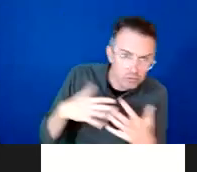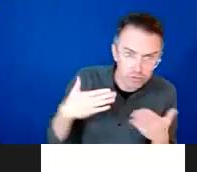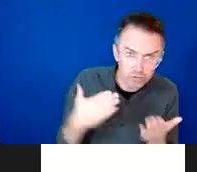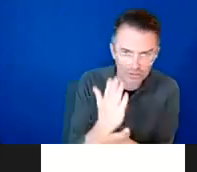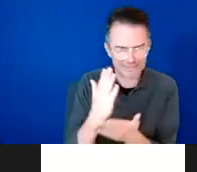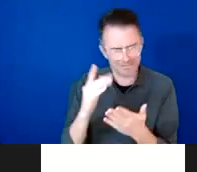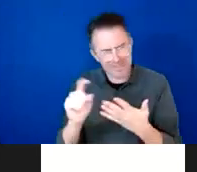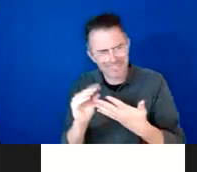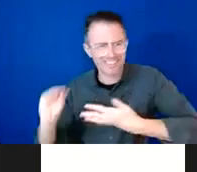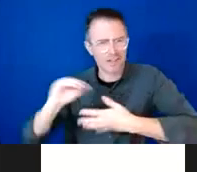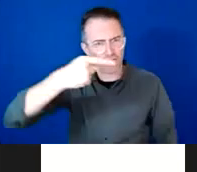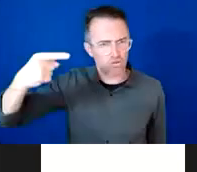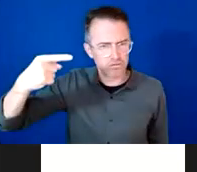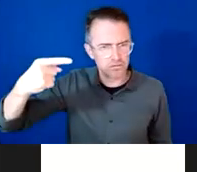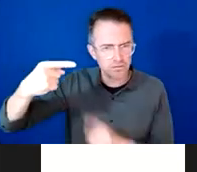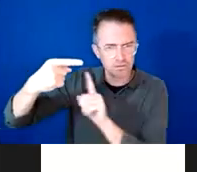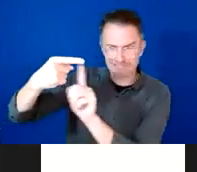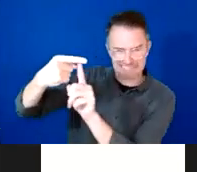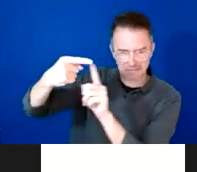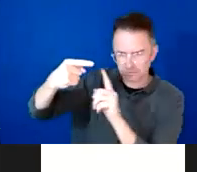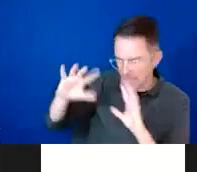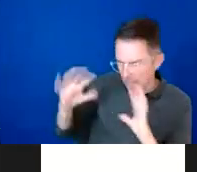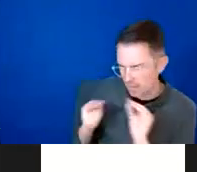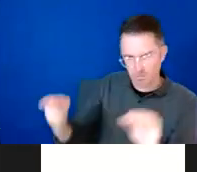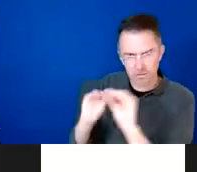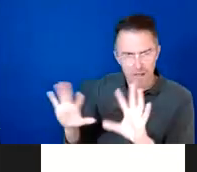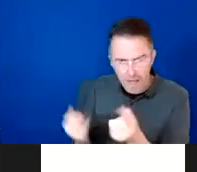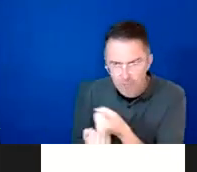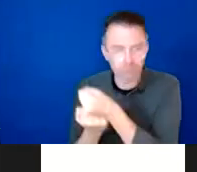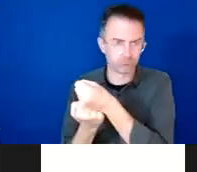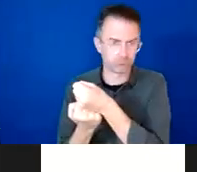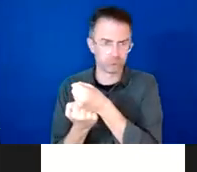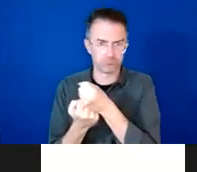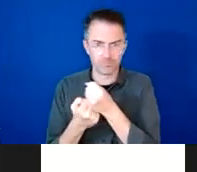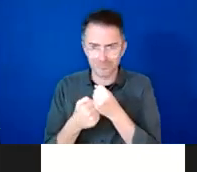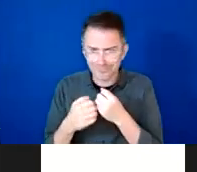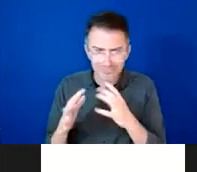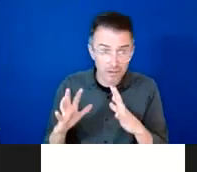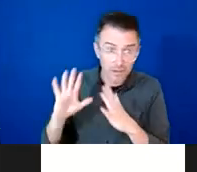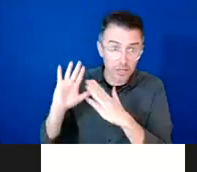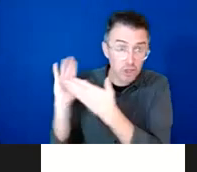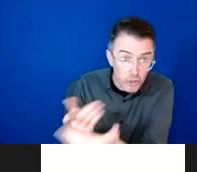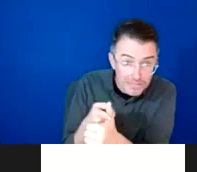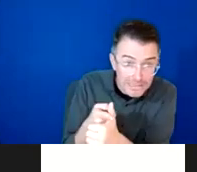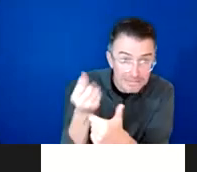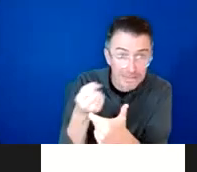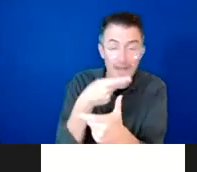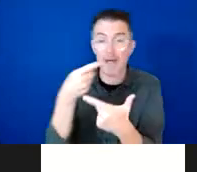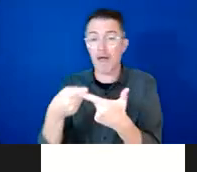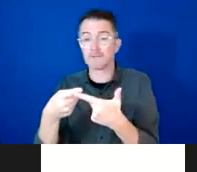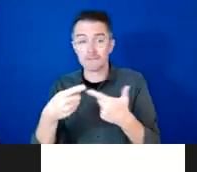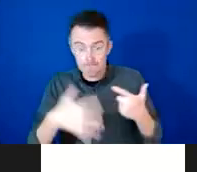MIS services are provided determines the extent that they are gender sensitive do they lower